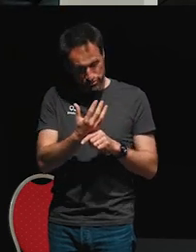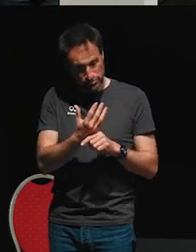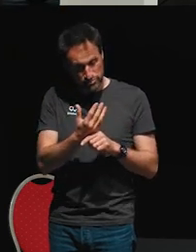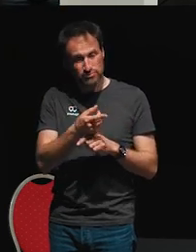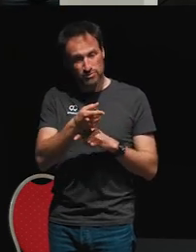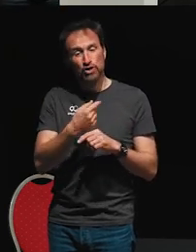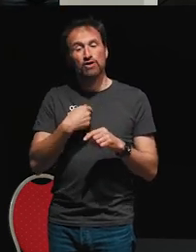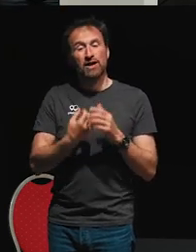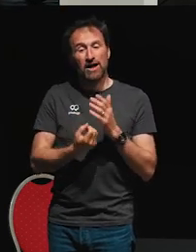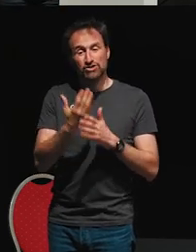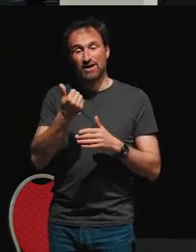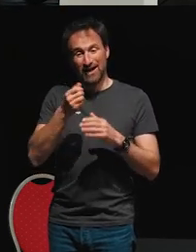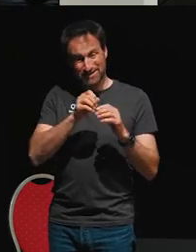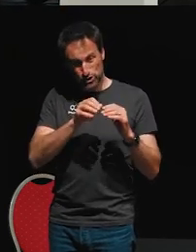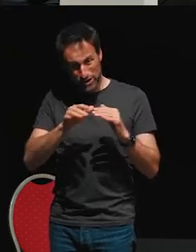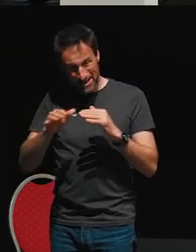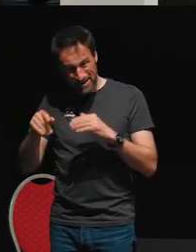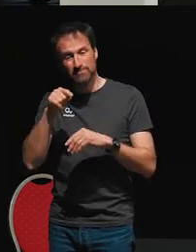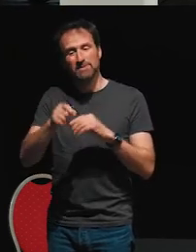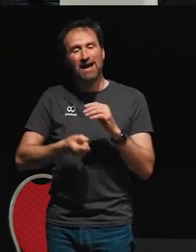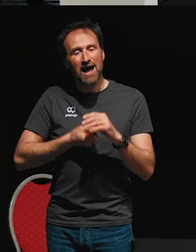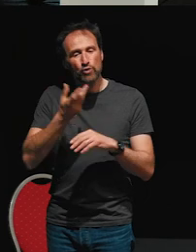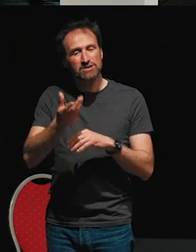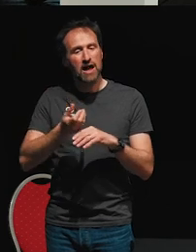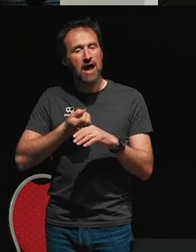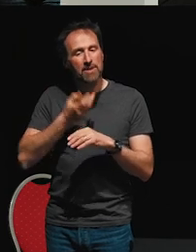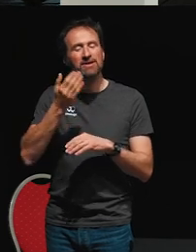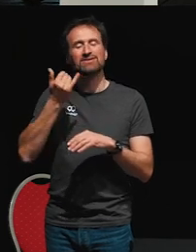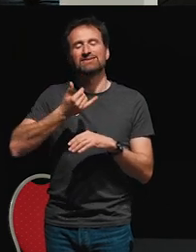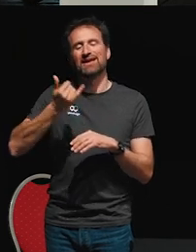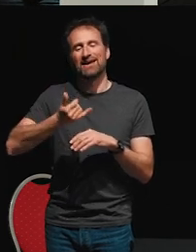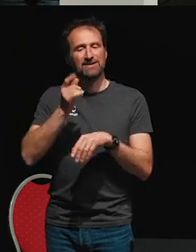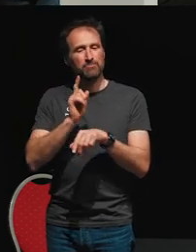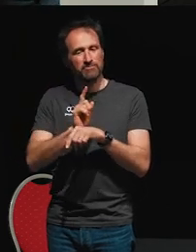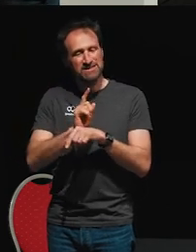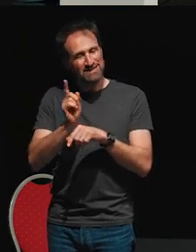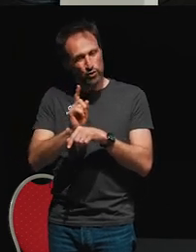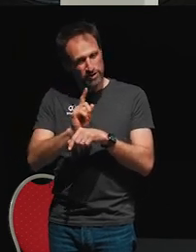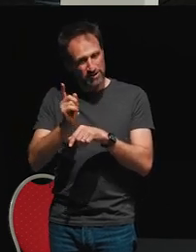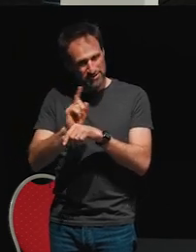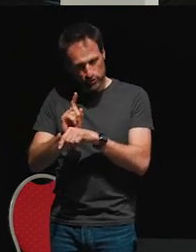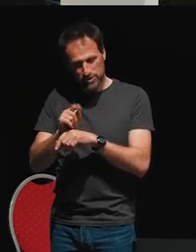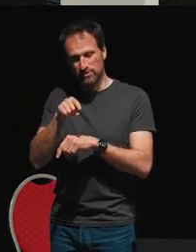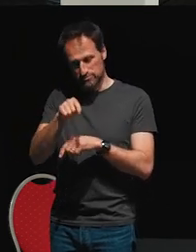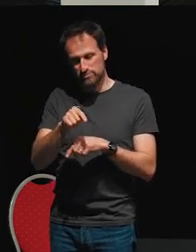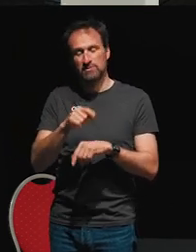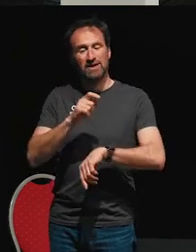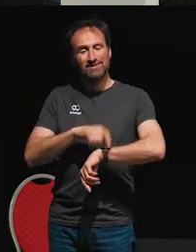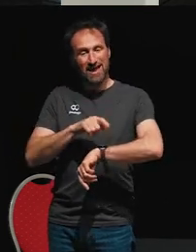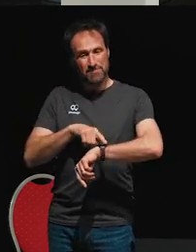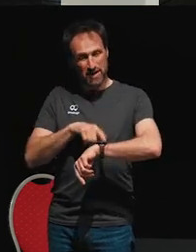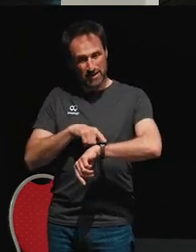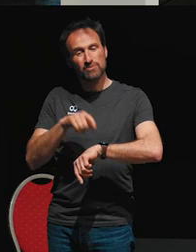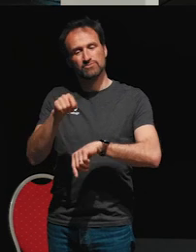emits every second using this timer function that is a part of RxJS. And what it does is it takes as a second